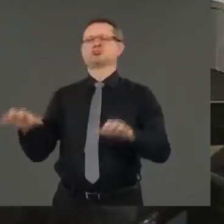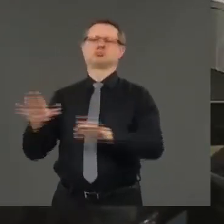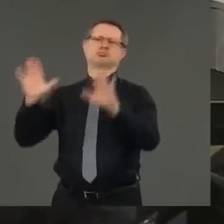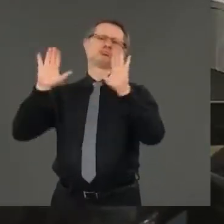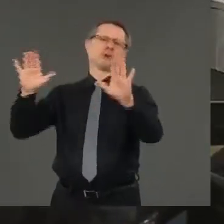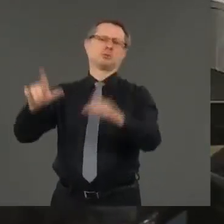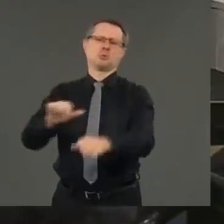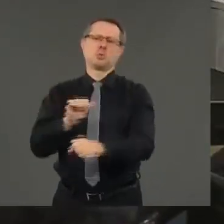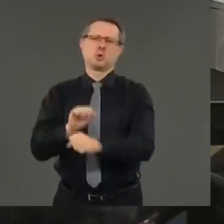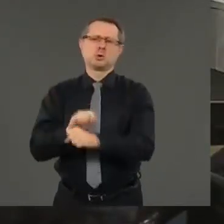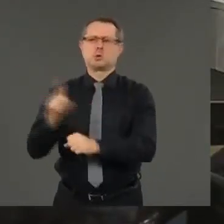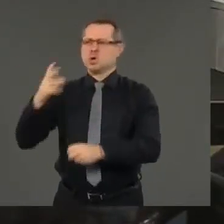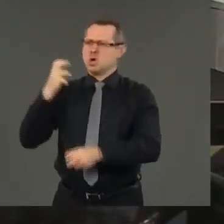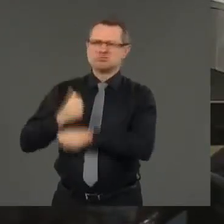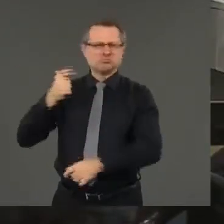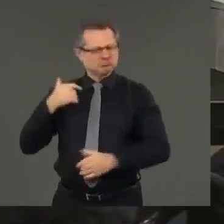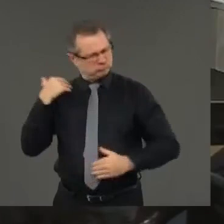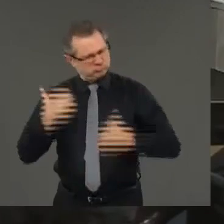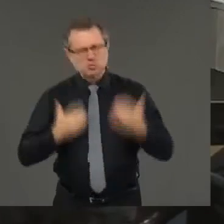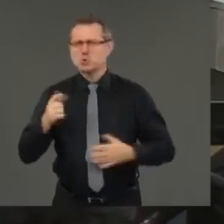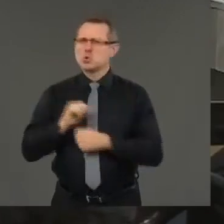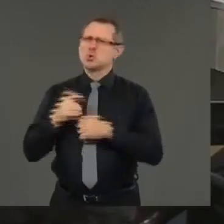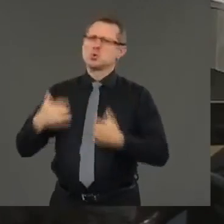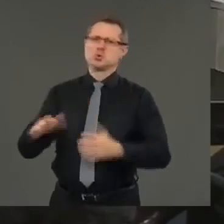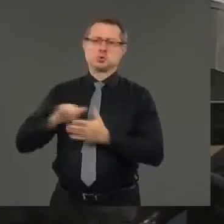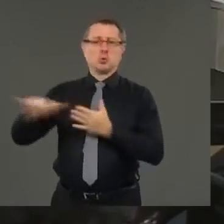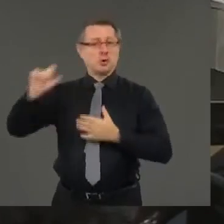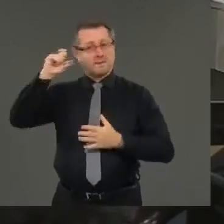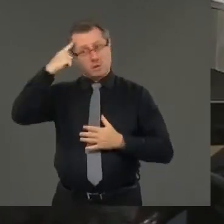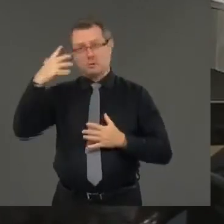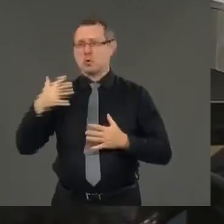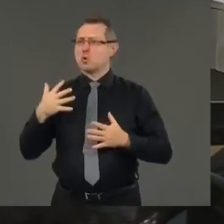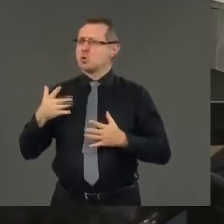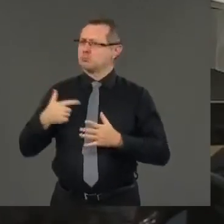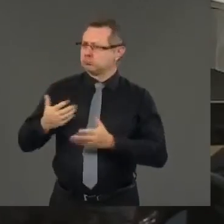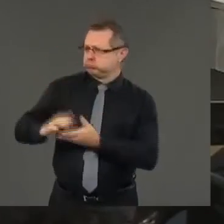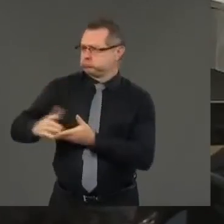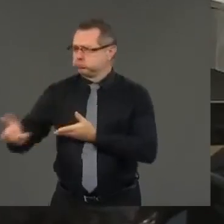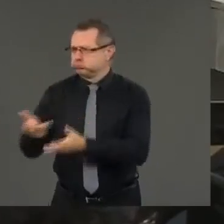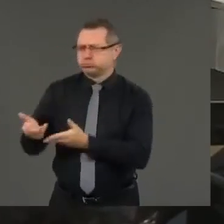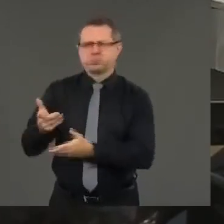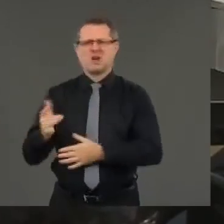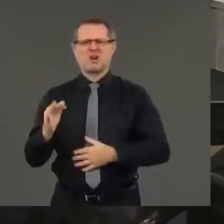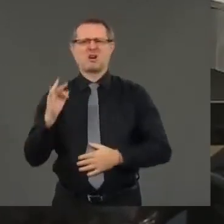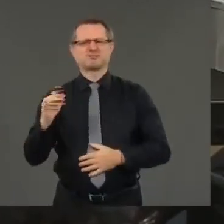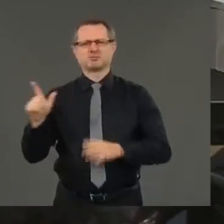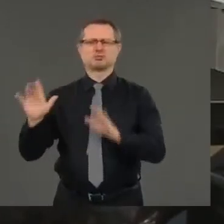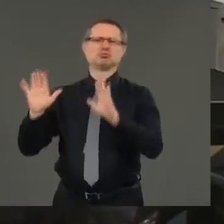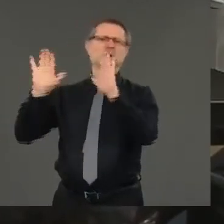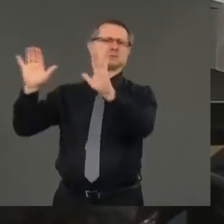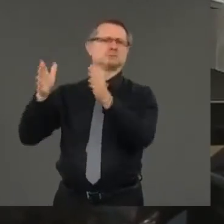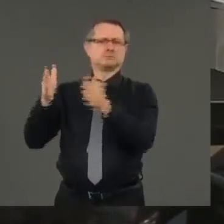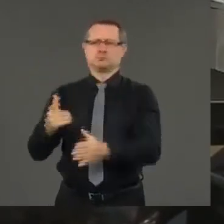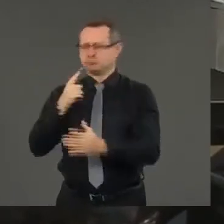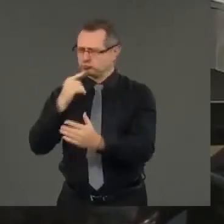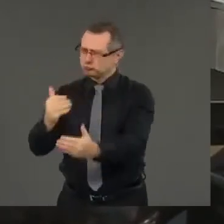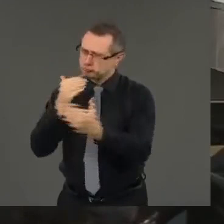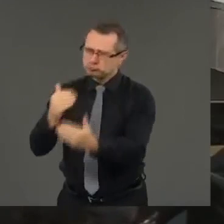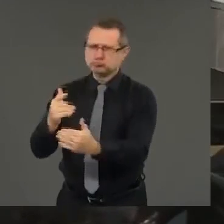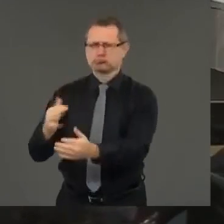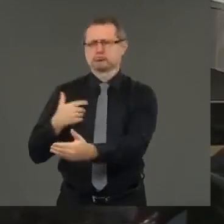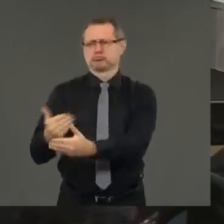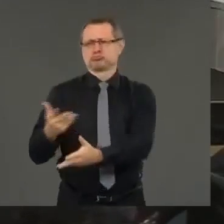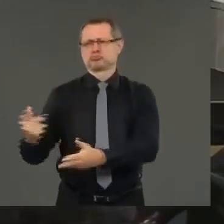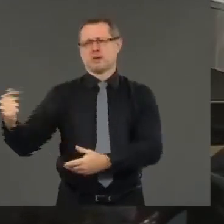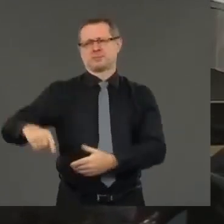running the correction system and Tony's done an outstanding job so I want to thank him it's a pleasure to be with him today to my